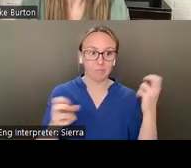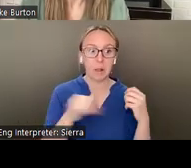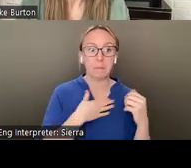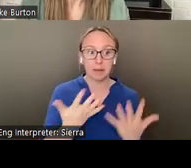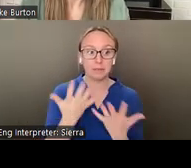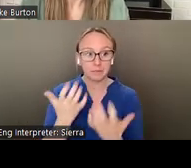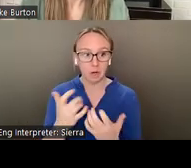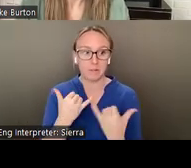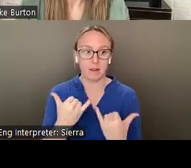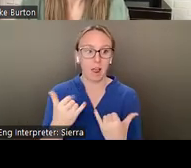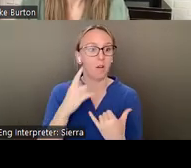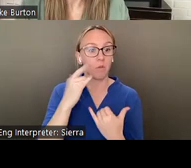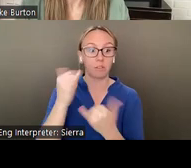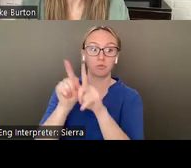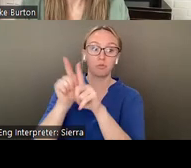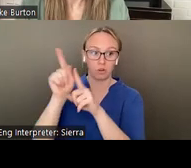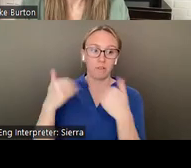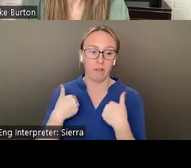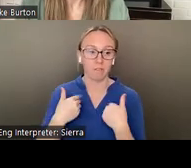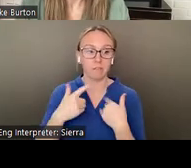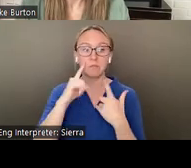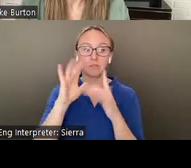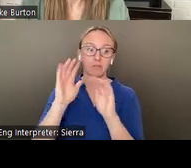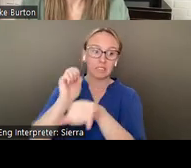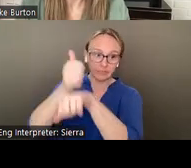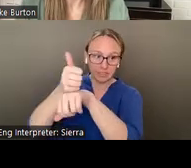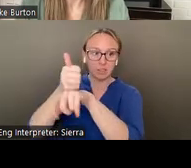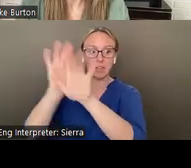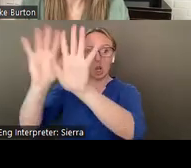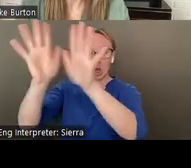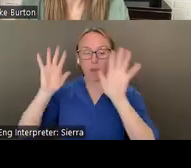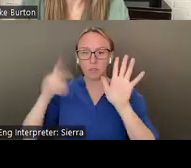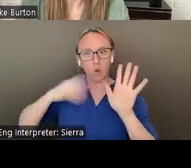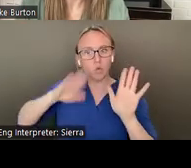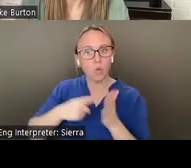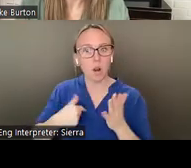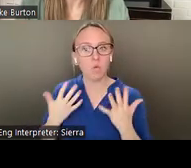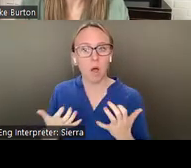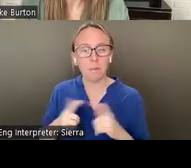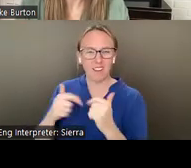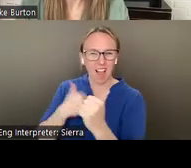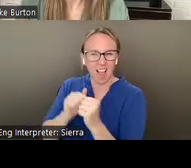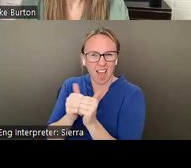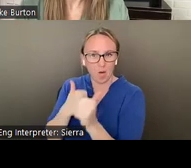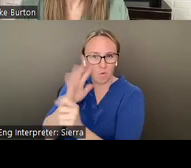to be fixed, to be luminous. I knew what I wanted, but I didn't know how I'd achieve it.